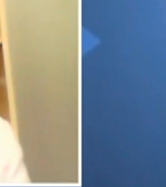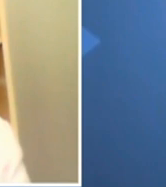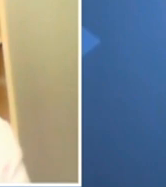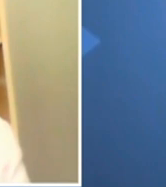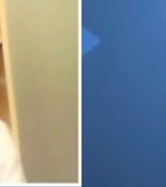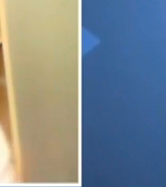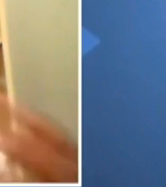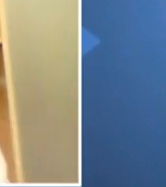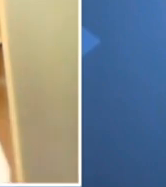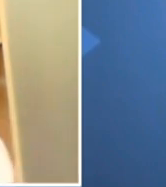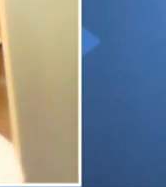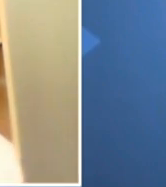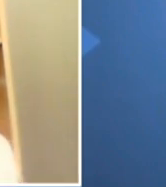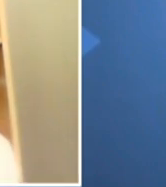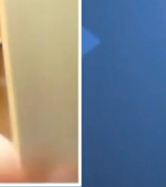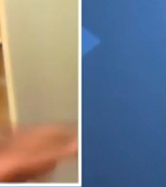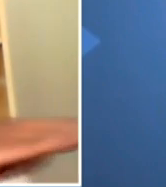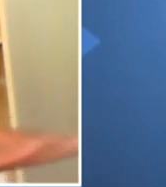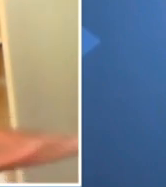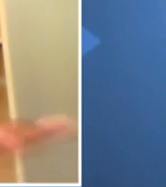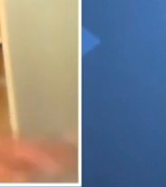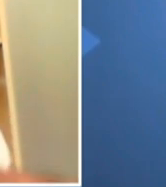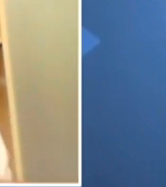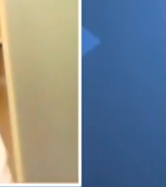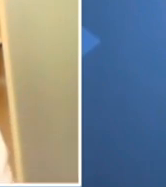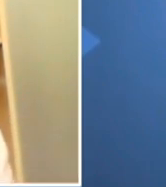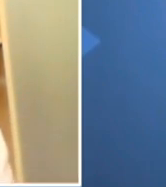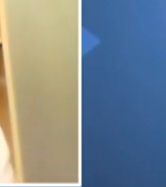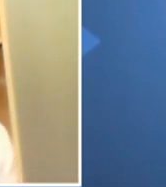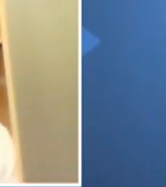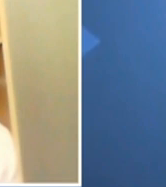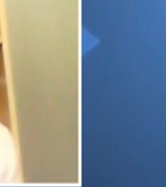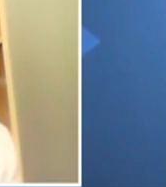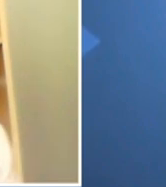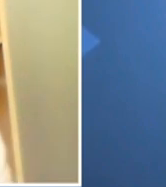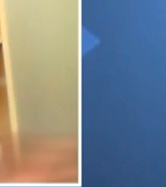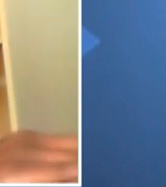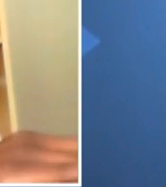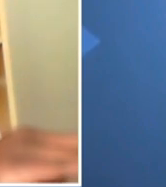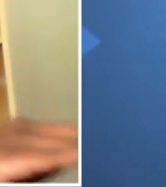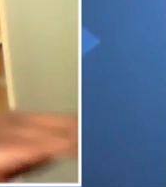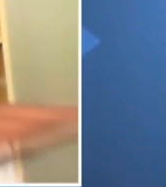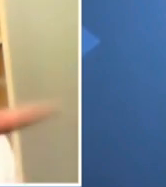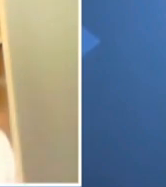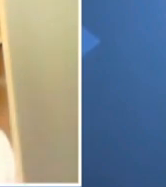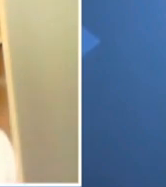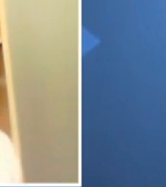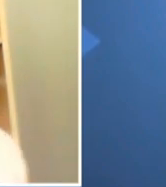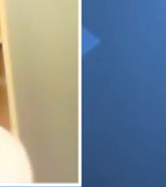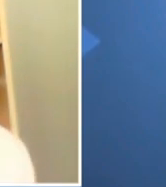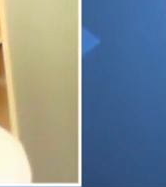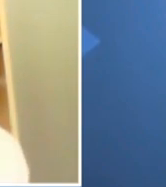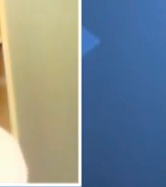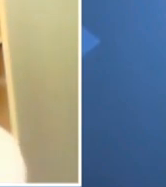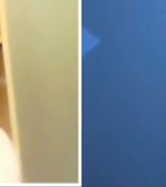And as I mentioned earlier on that, you know, initially before we had the first wave, the rates was constant, and then